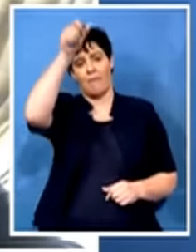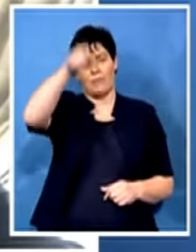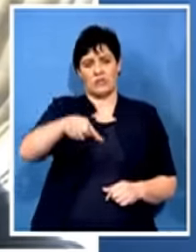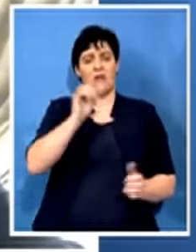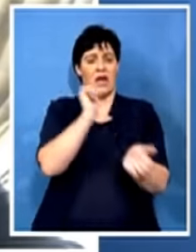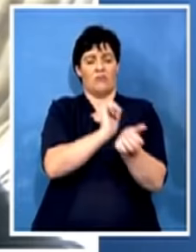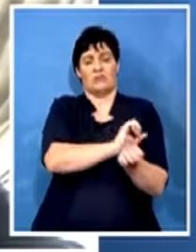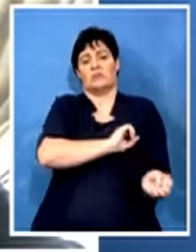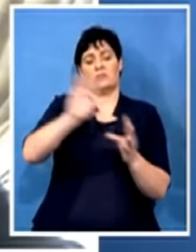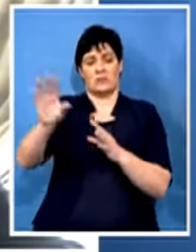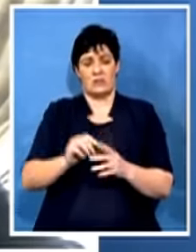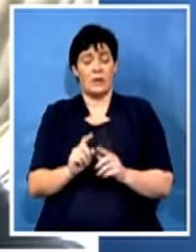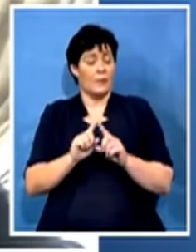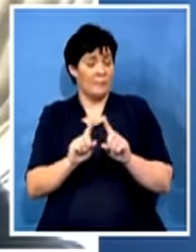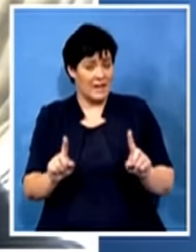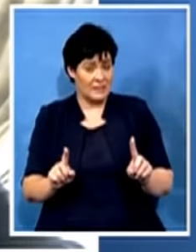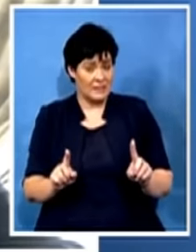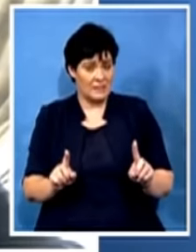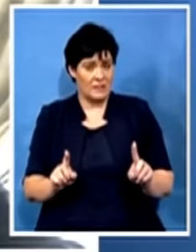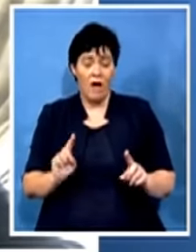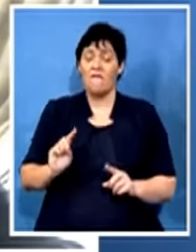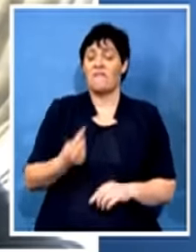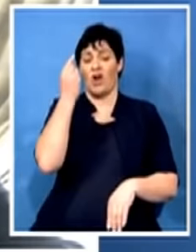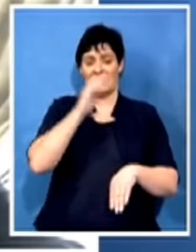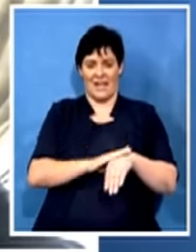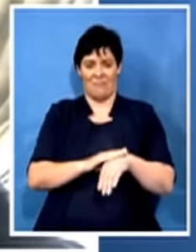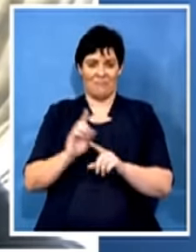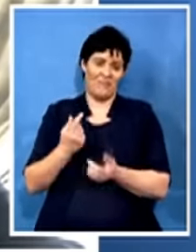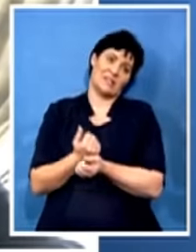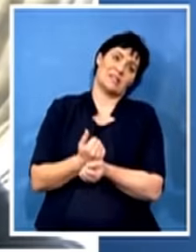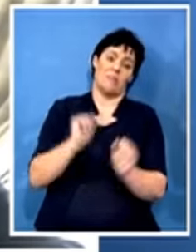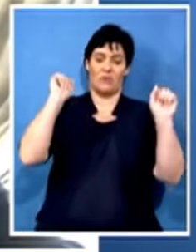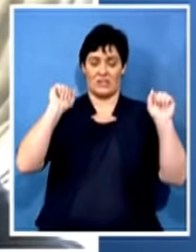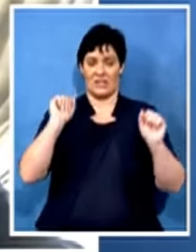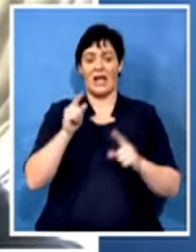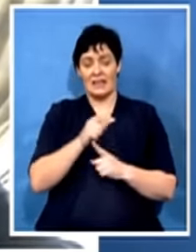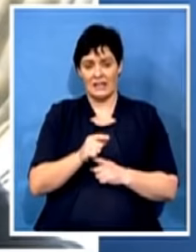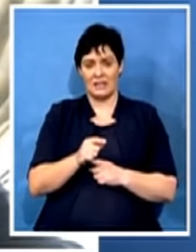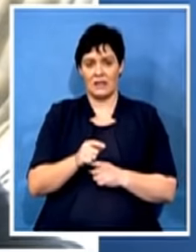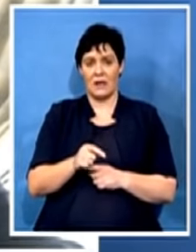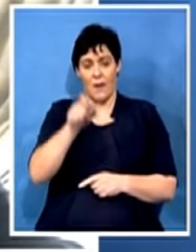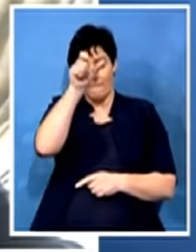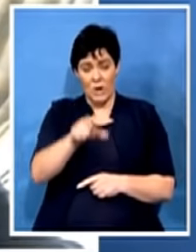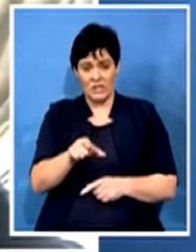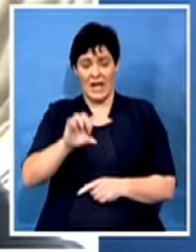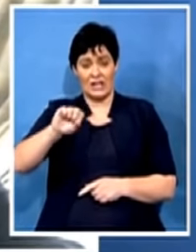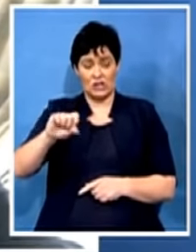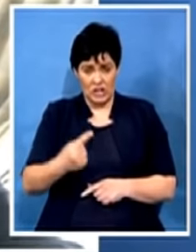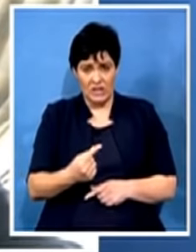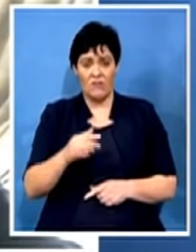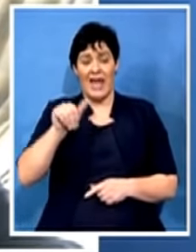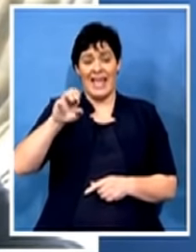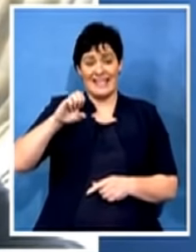the first time since the dawn of democracy that a sitting Secretary General of the African National Congress has been